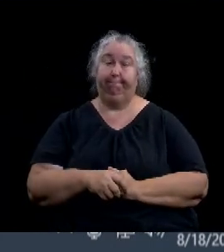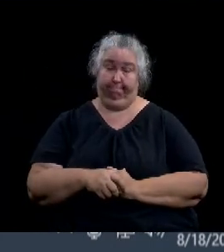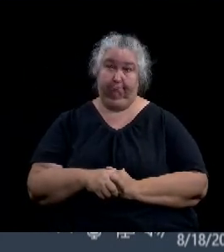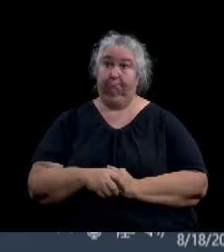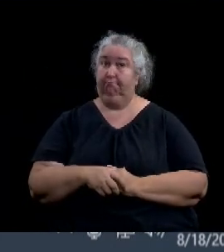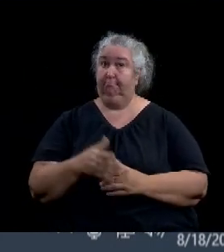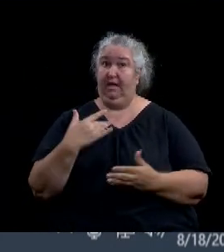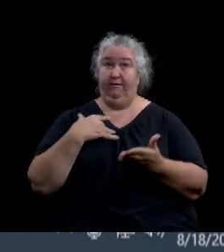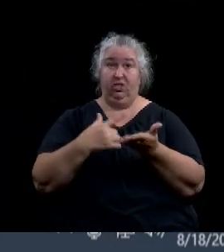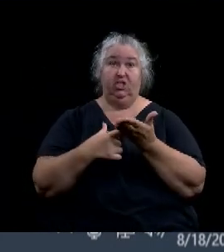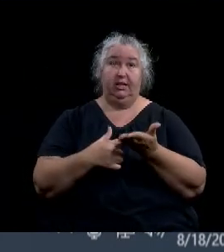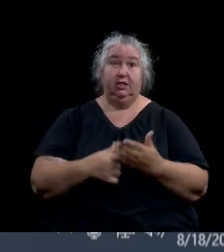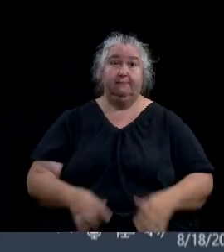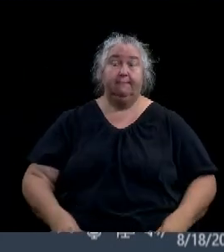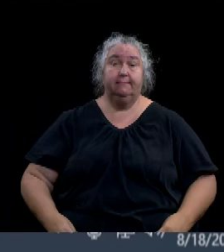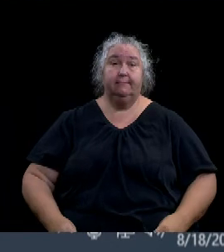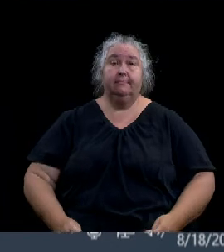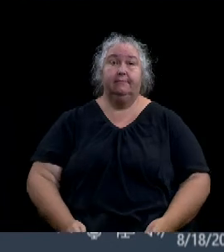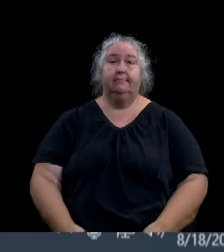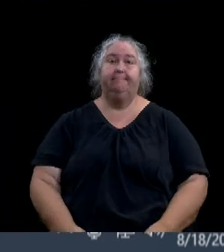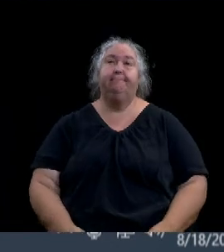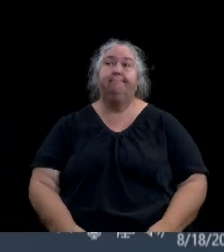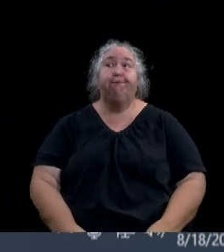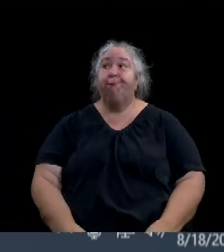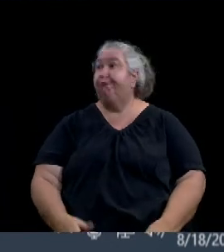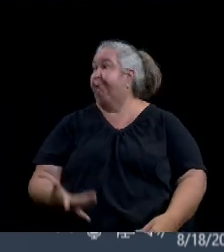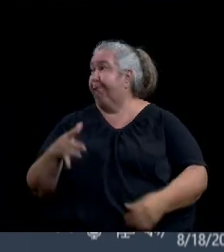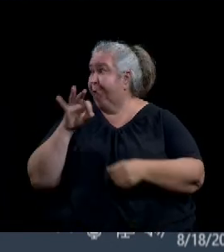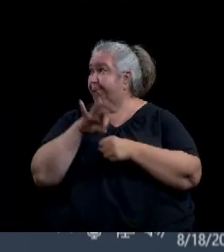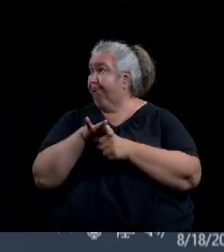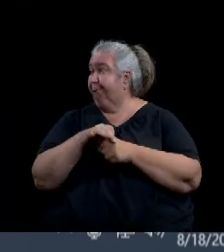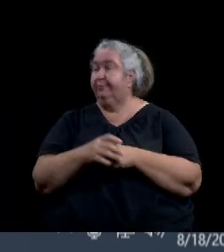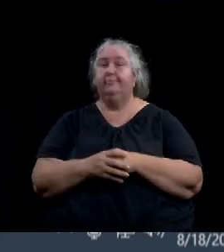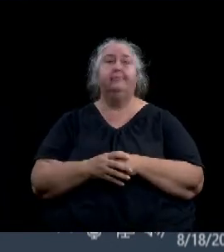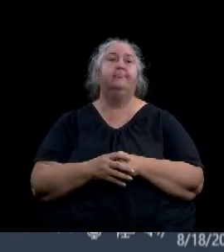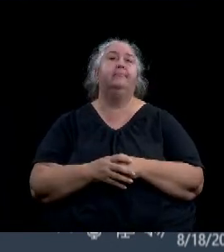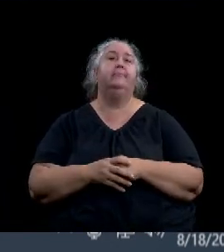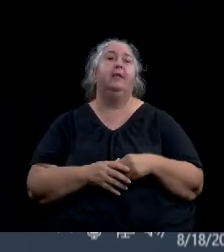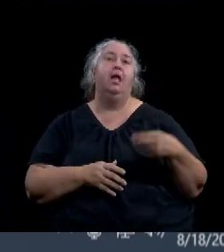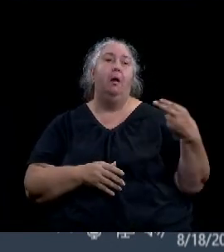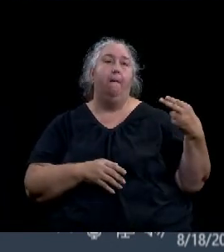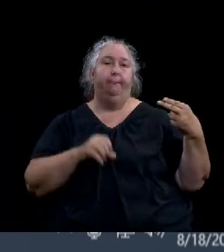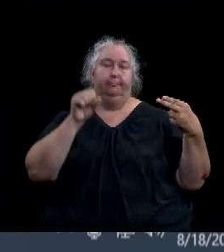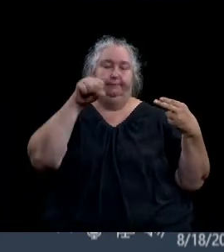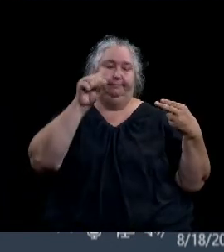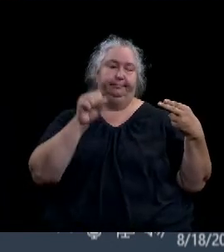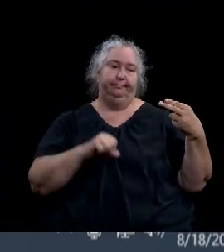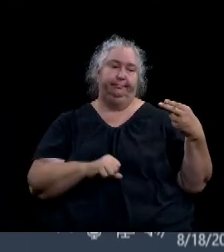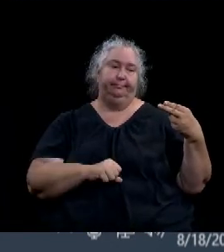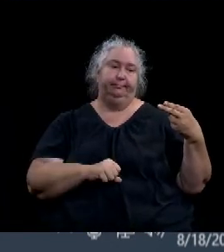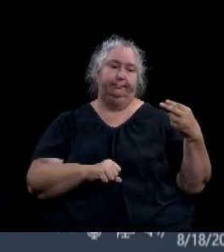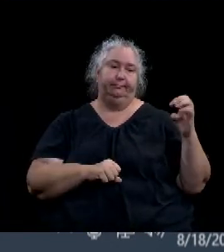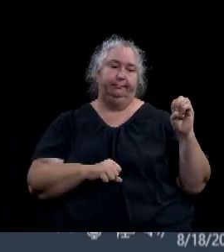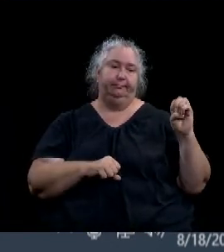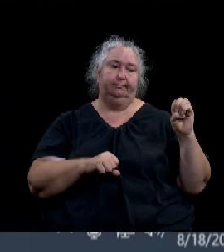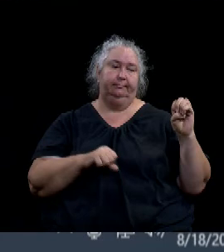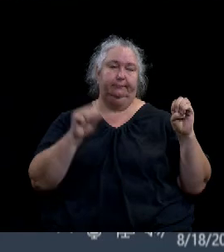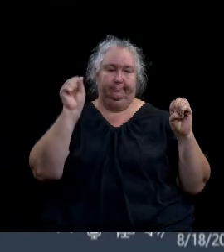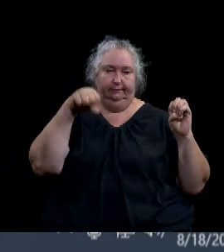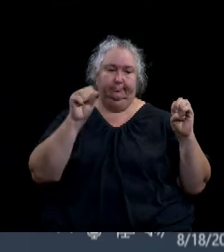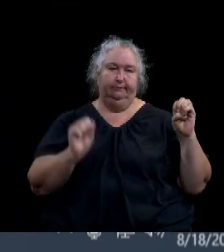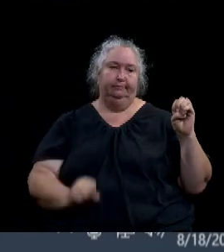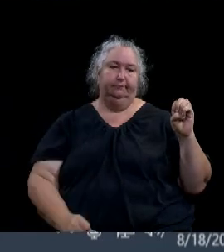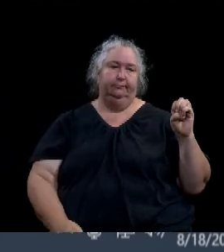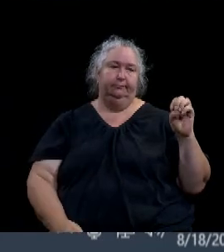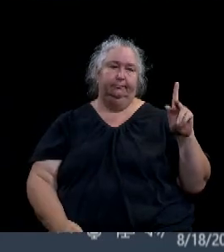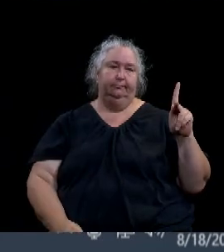Please follow the council. Holmes. Aye. Ewing. Yes. Kennard. Yes. Sabido.